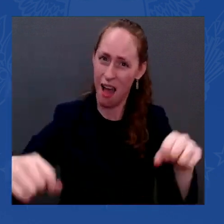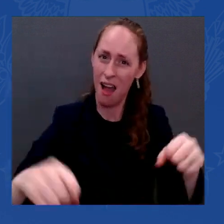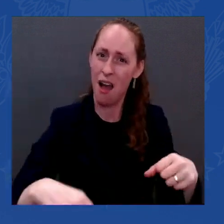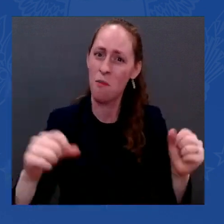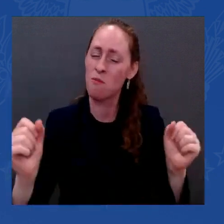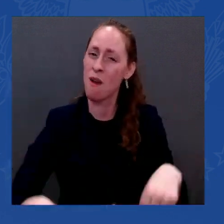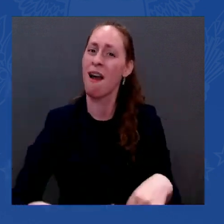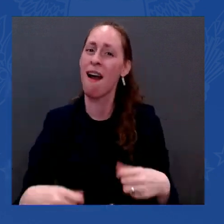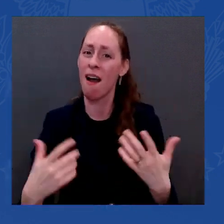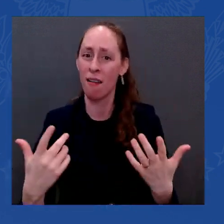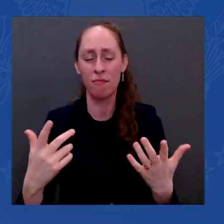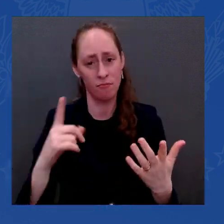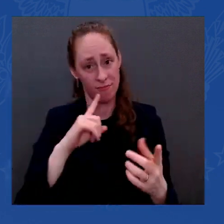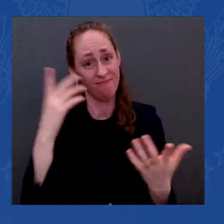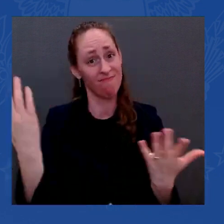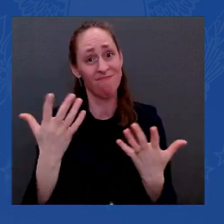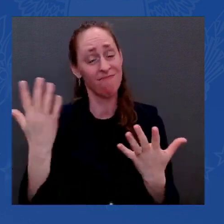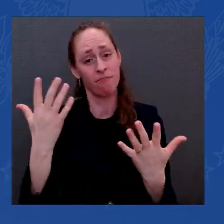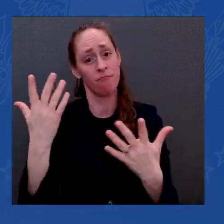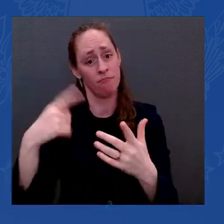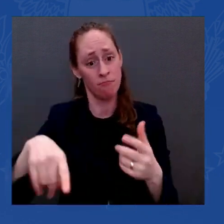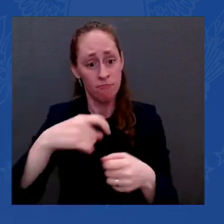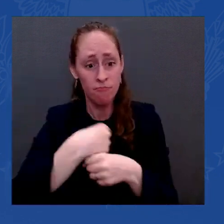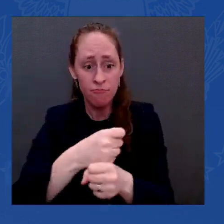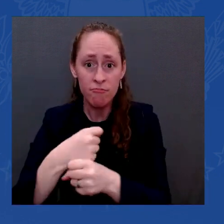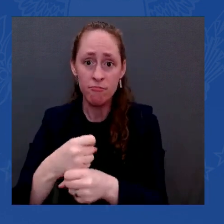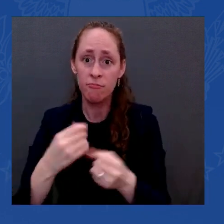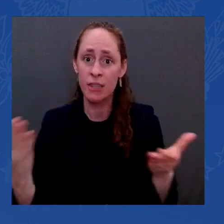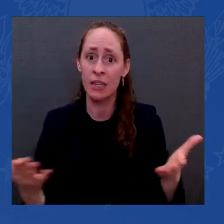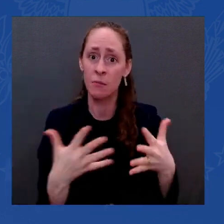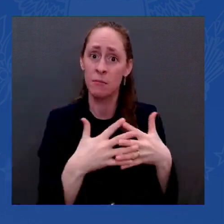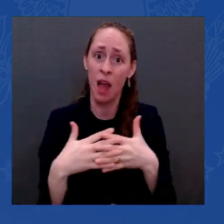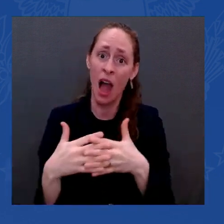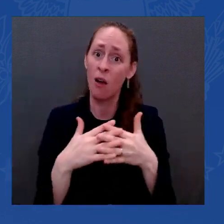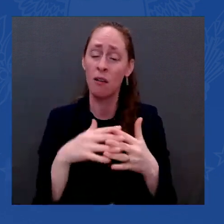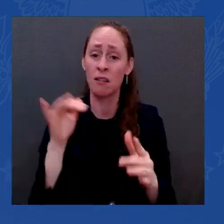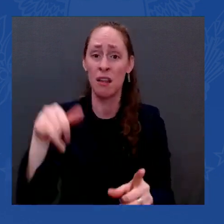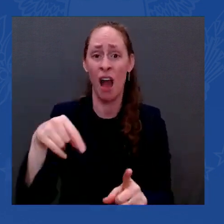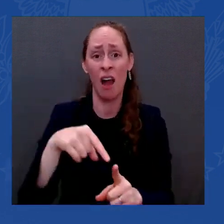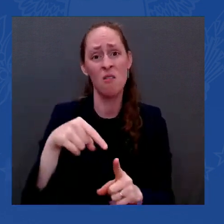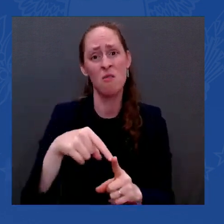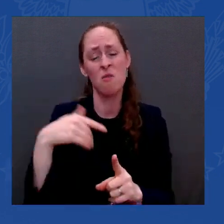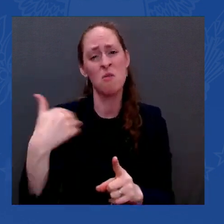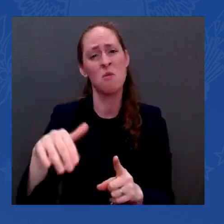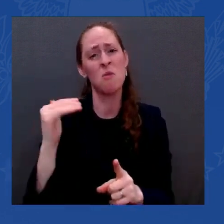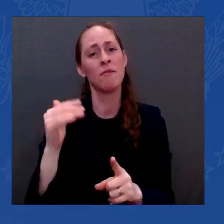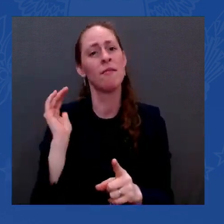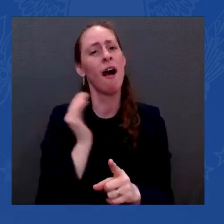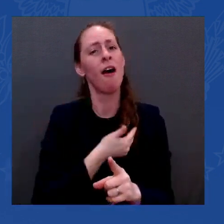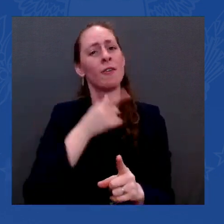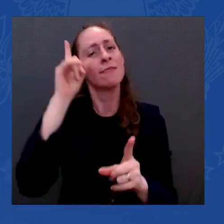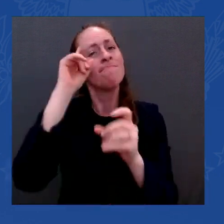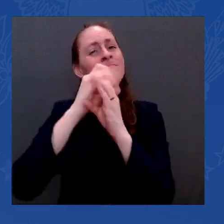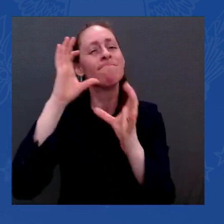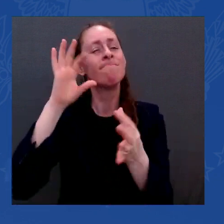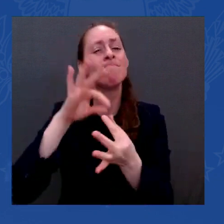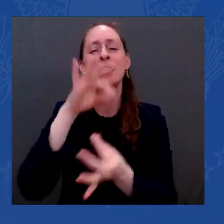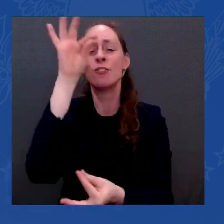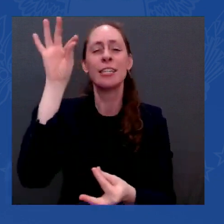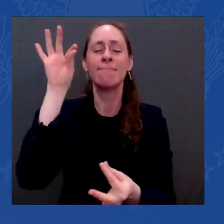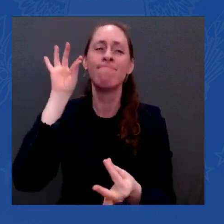to none when we all work together. But the truth is, multi-billion dollar supply chains do not move overnight.